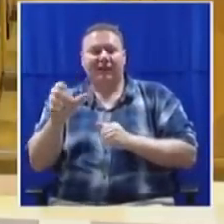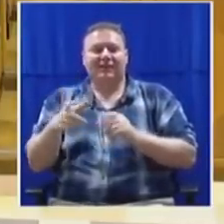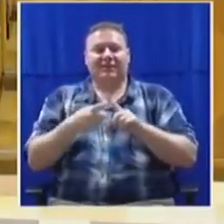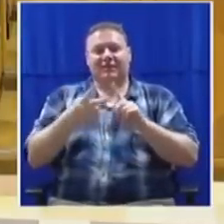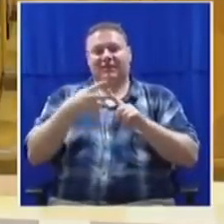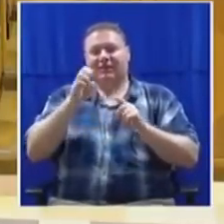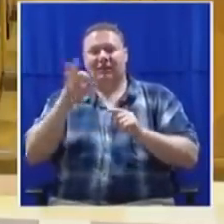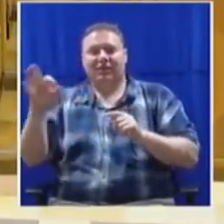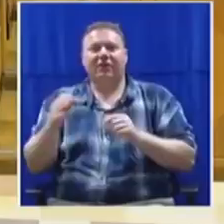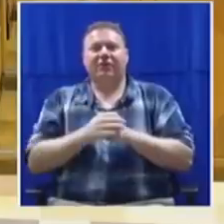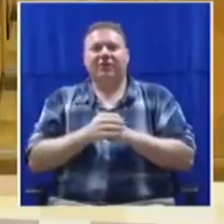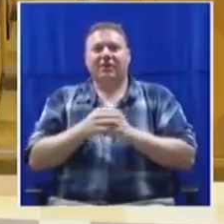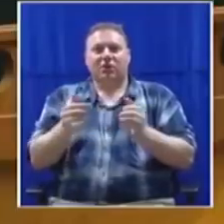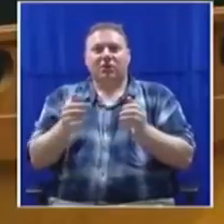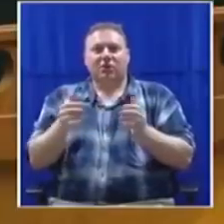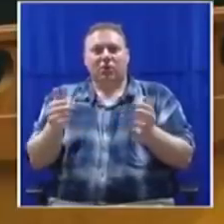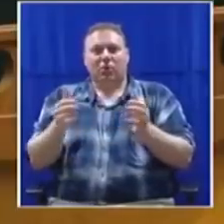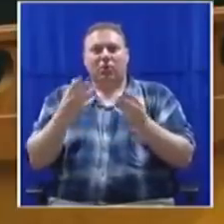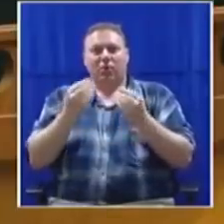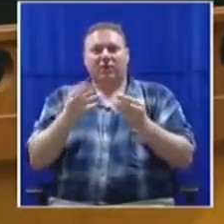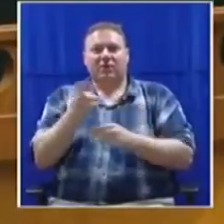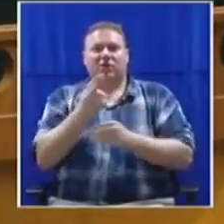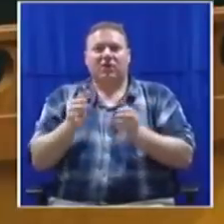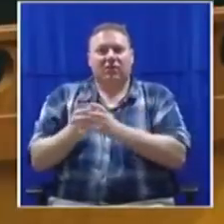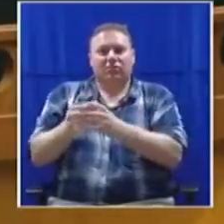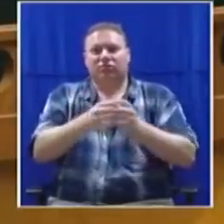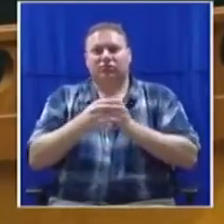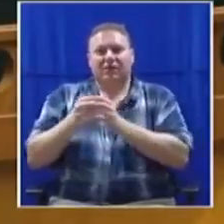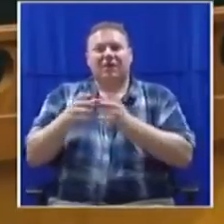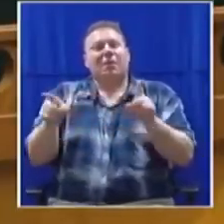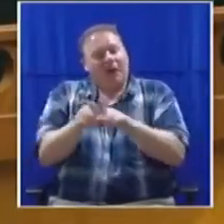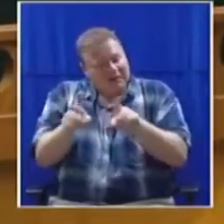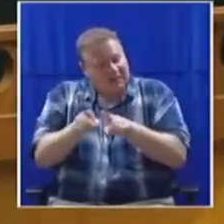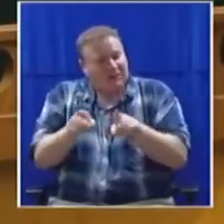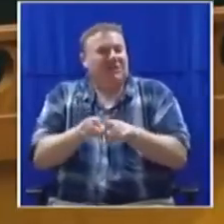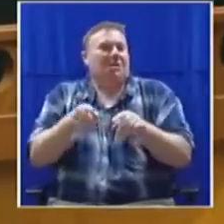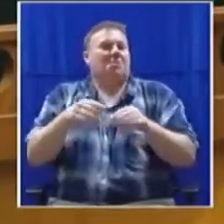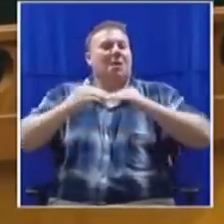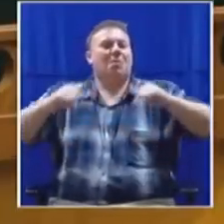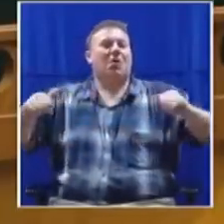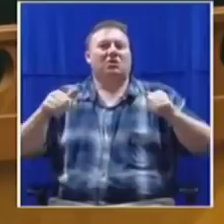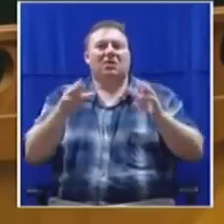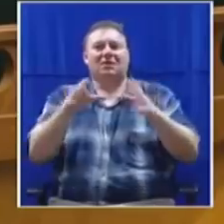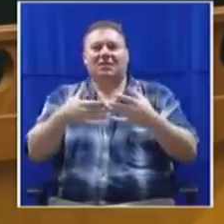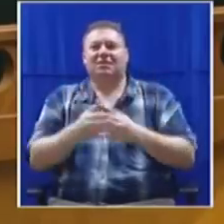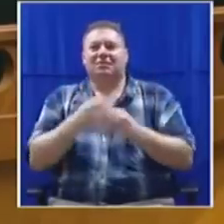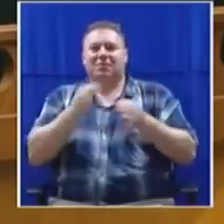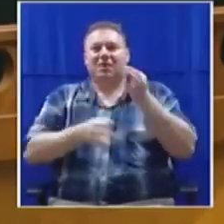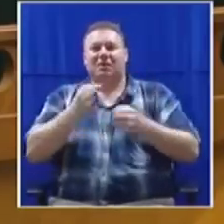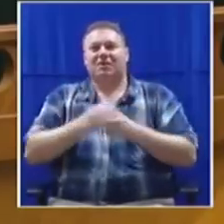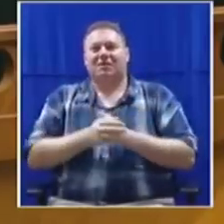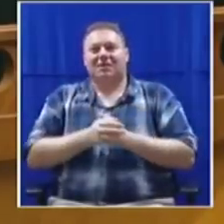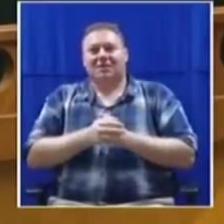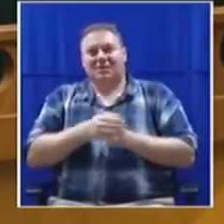together today, not just with each other, but with the party of apartheid. There must be some National Party